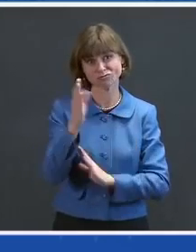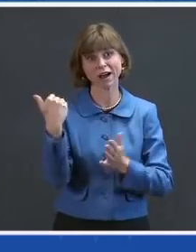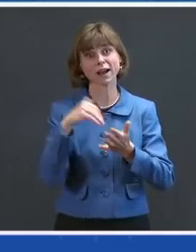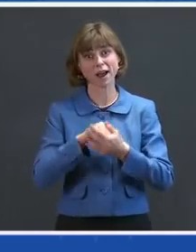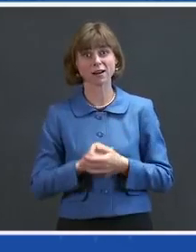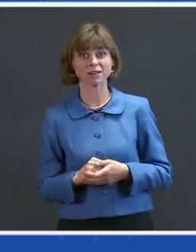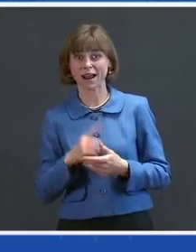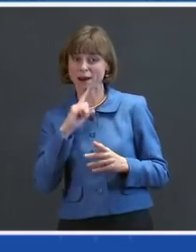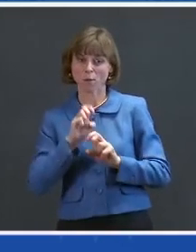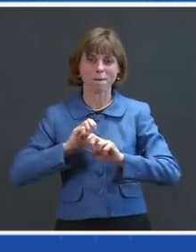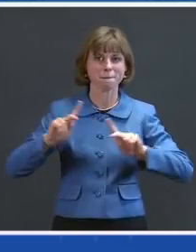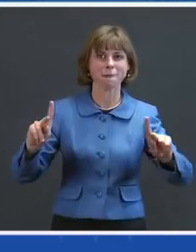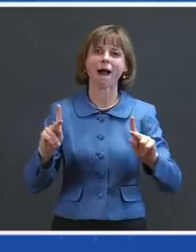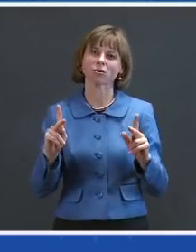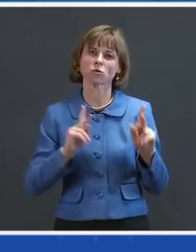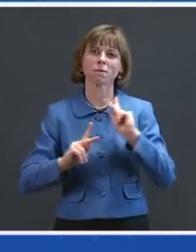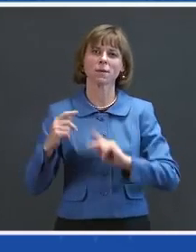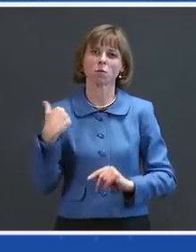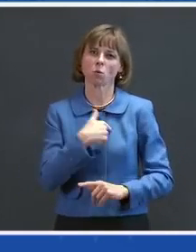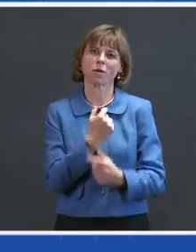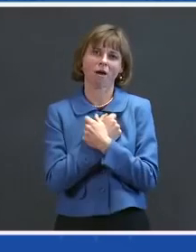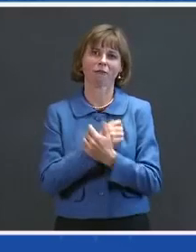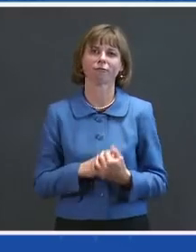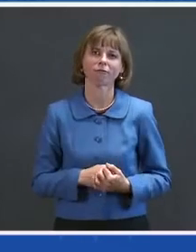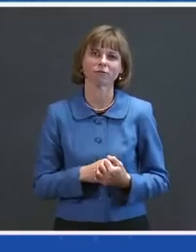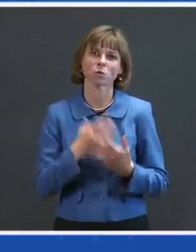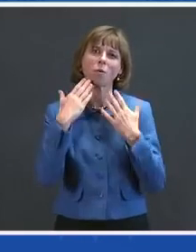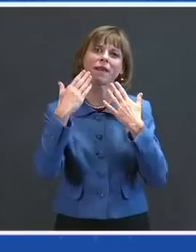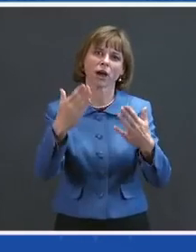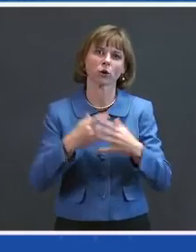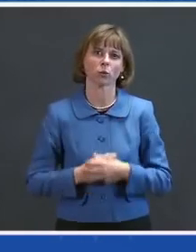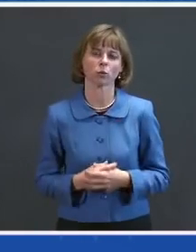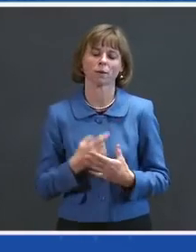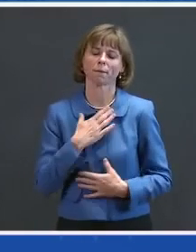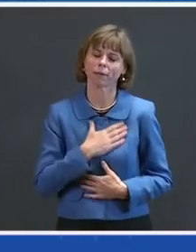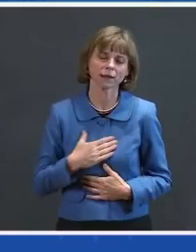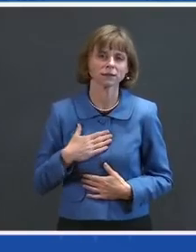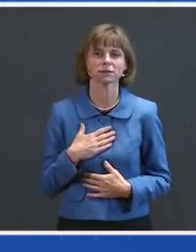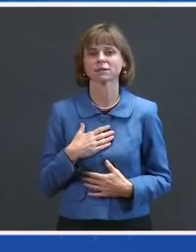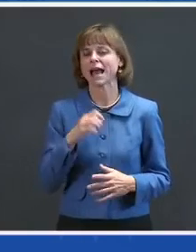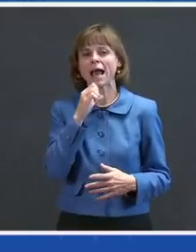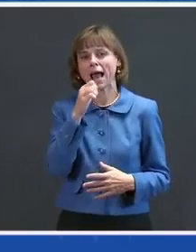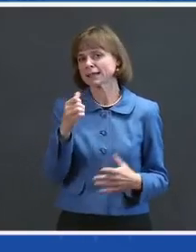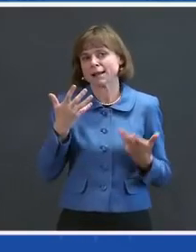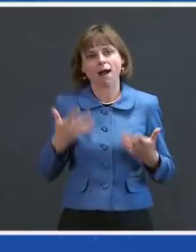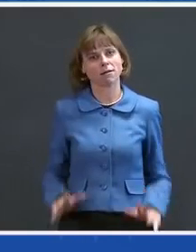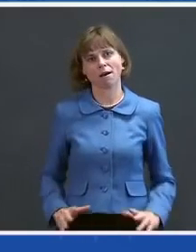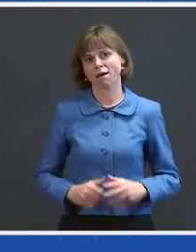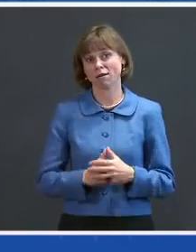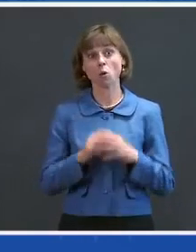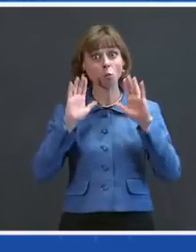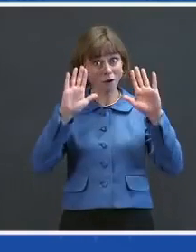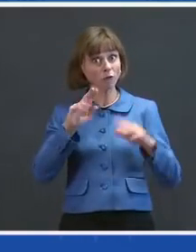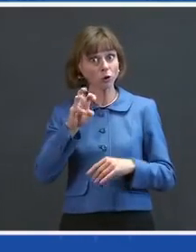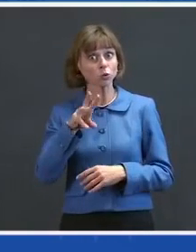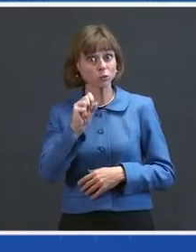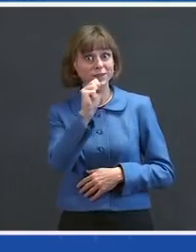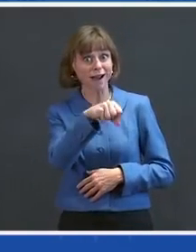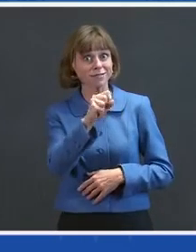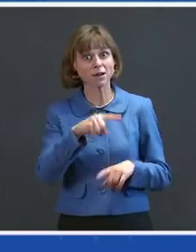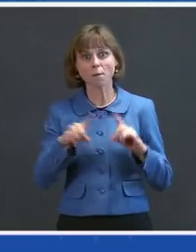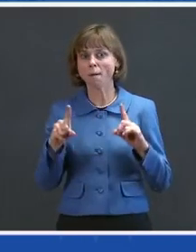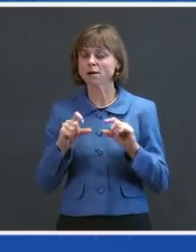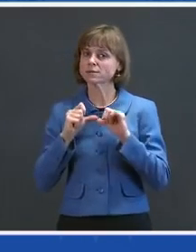to our loved ones. So, thank you. And please, please, it's not over yet. Great news. But stay